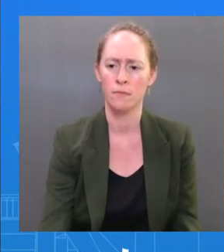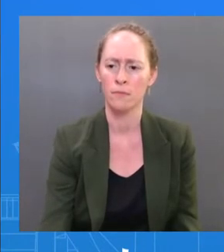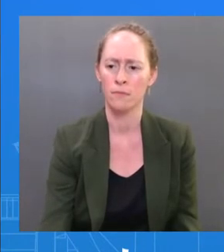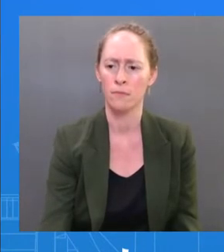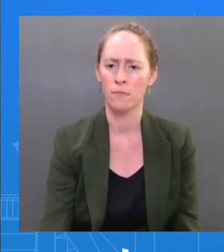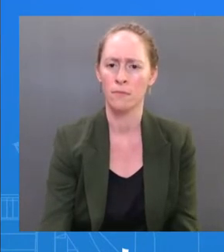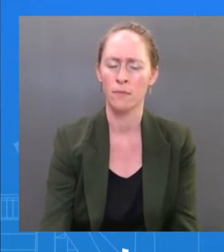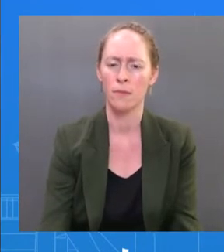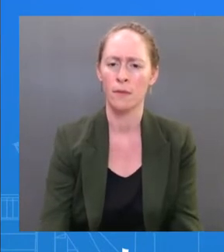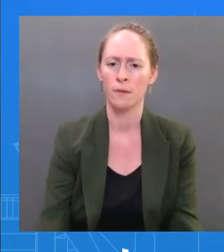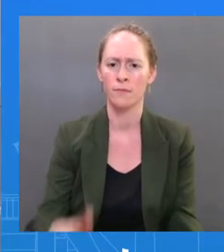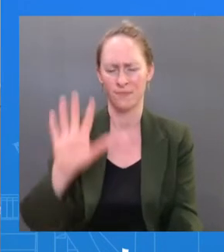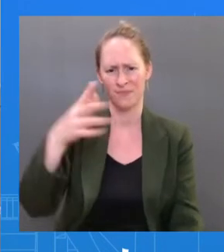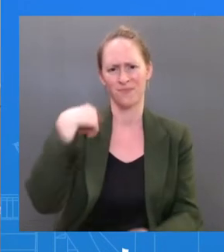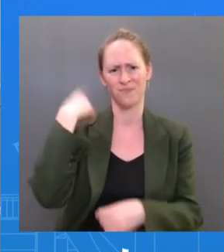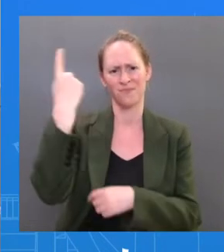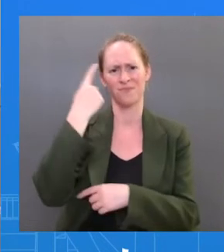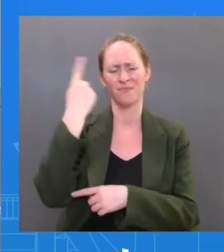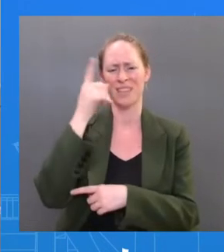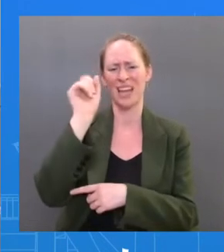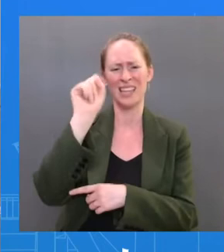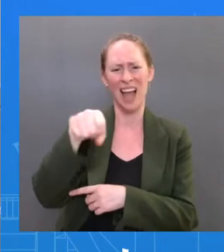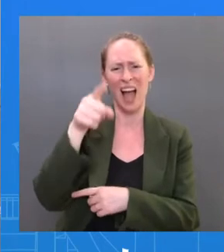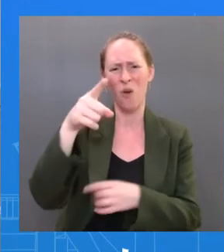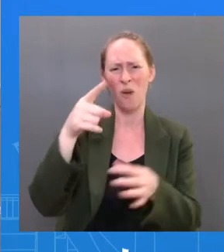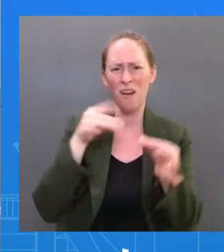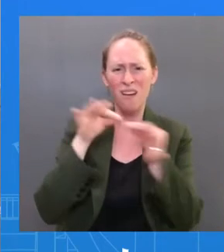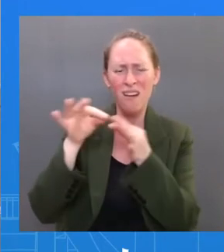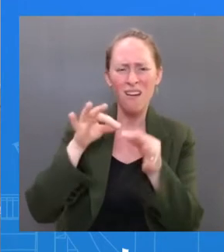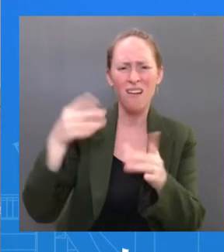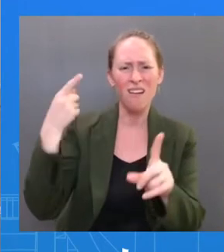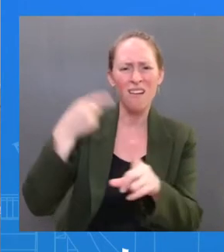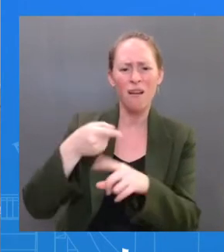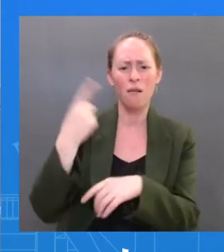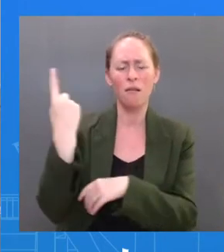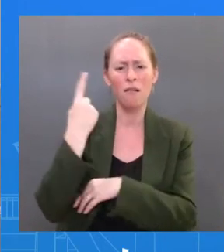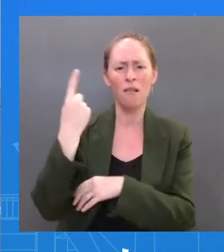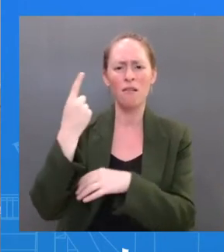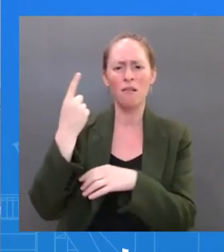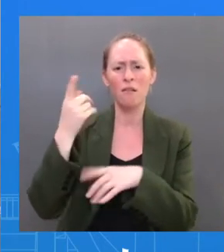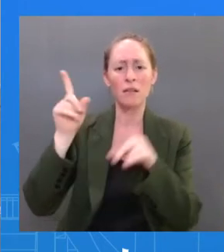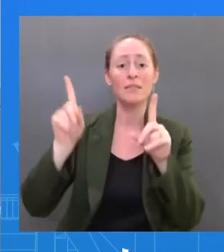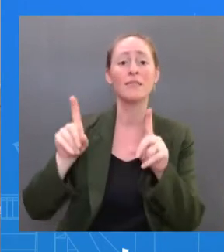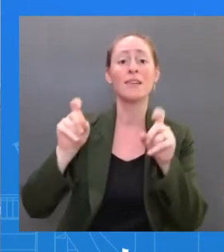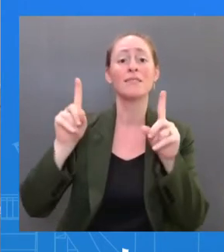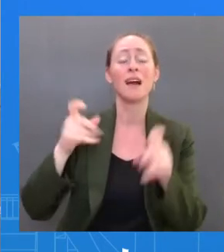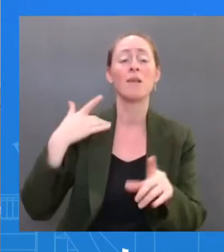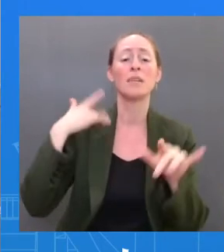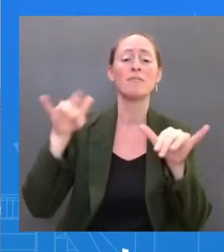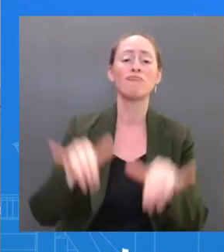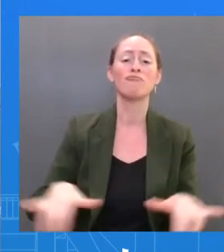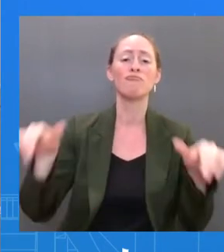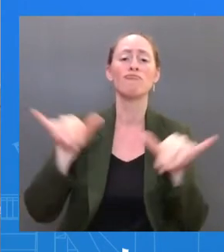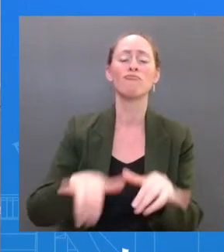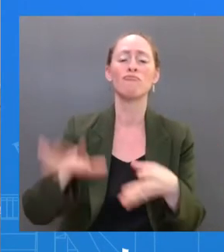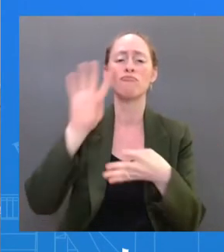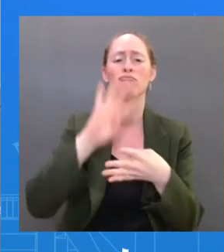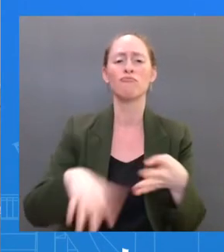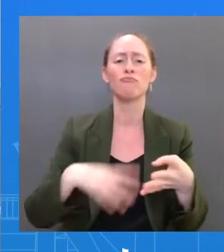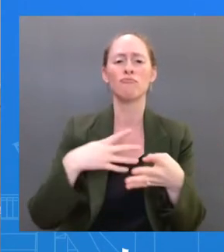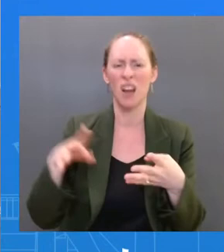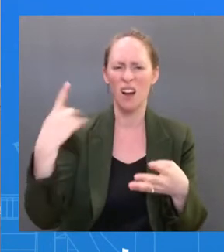cadence and the rationale behind it? You know, given the rise of VA5 and the fact that the President's been traveling and having big events, why doesn't he get a daily test?